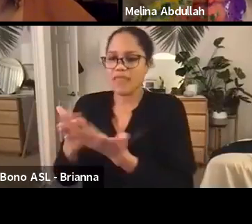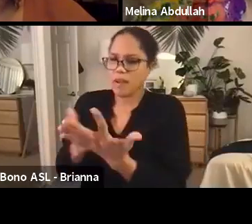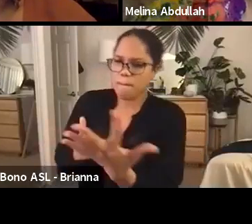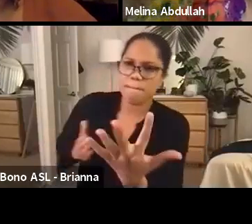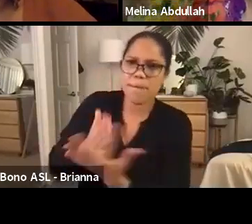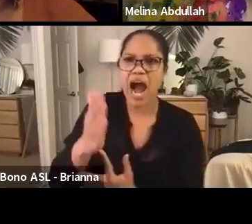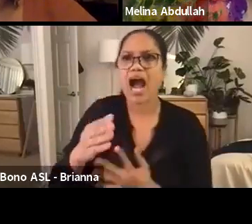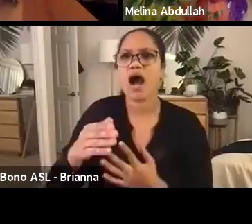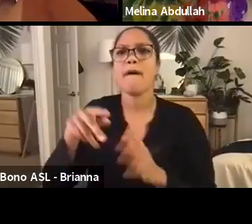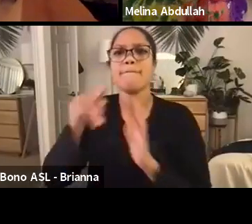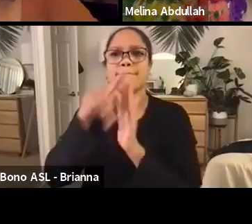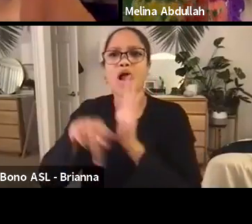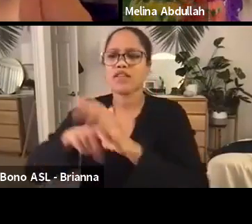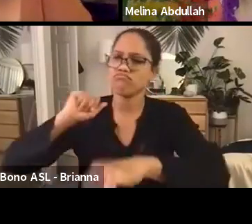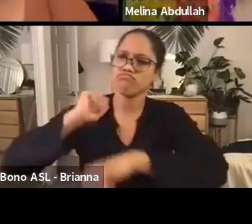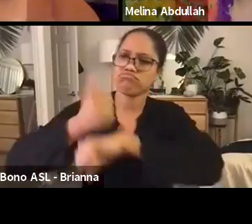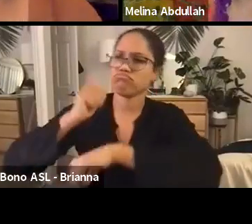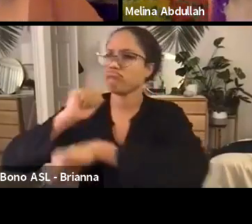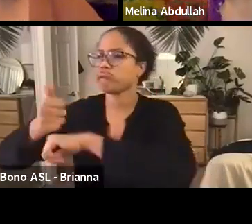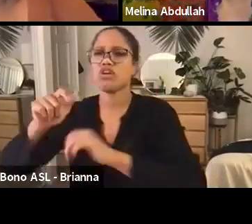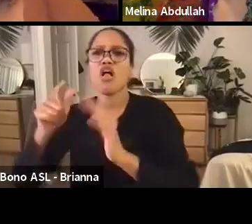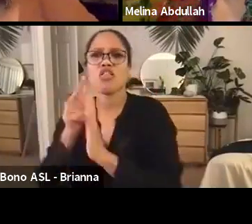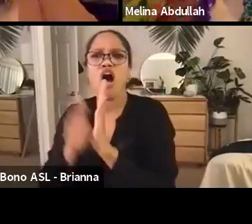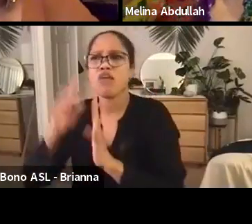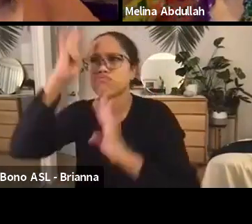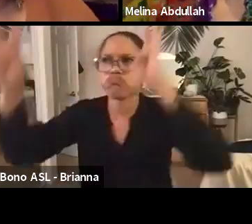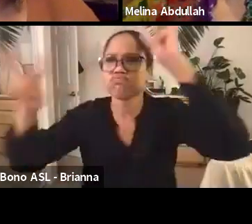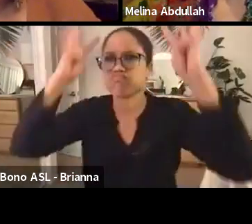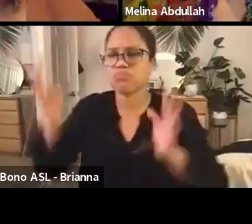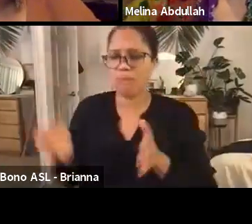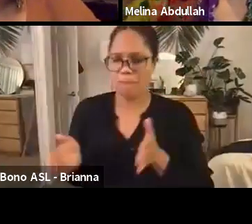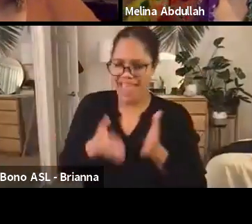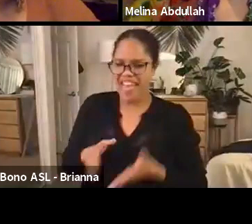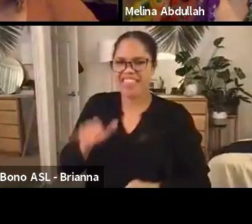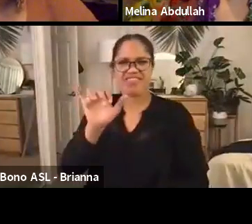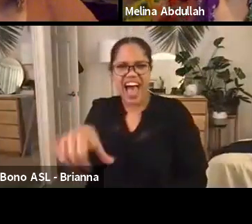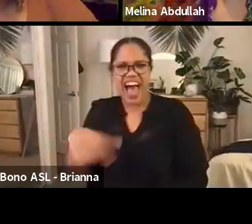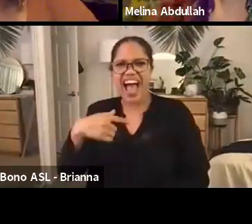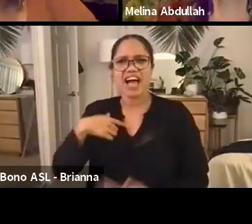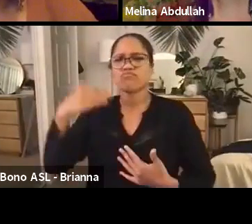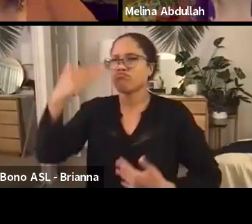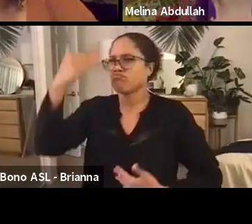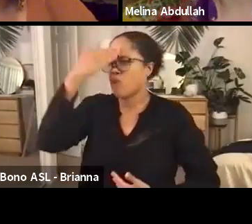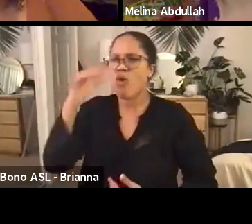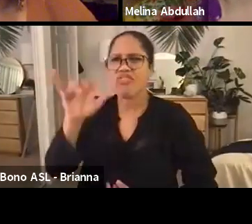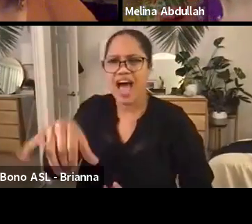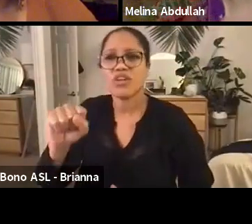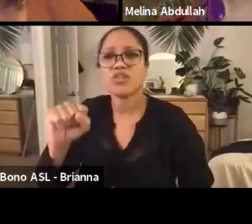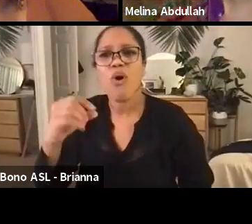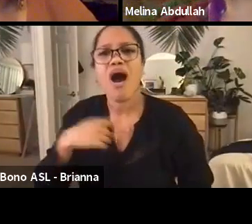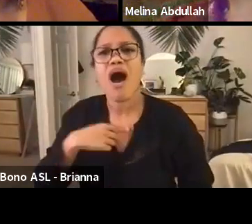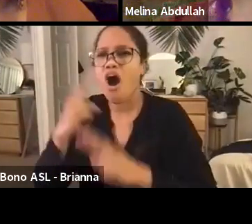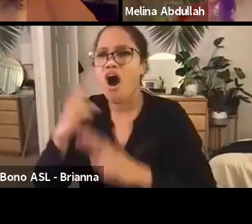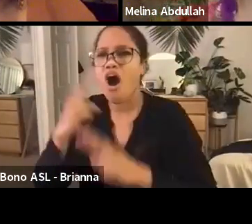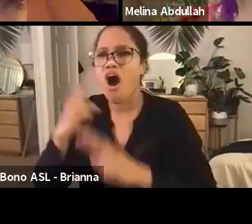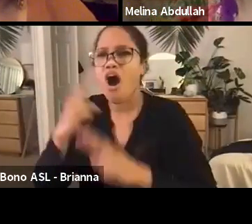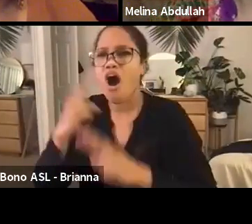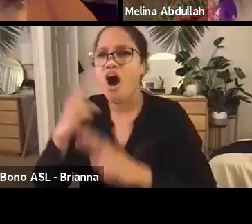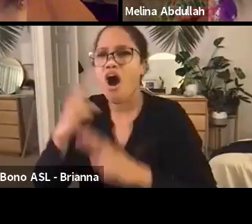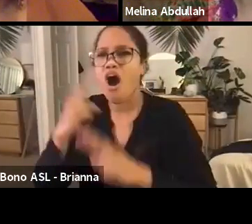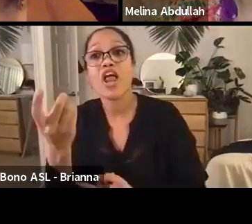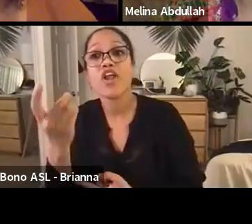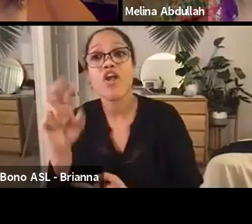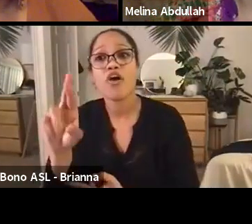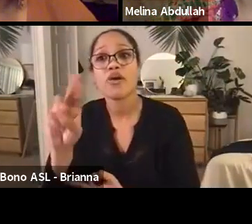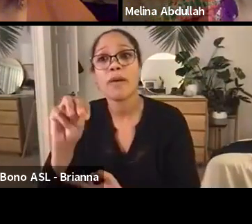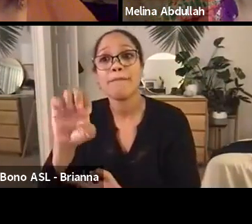and all of the, the sacrifices that people will never see. And I just want to honor you all for that. Um, and Dr. Molina, obviously you're a part of